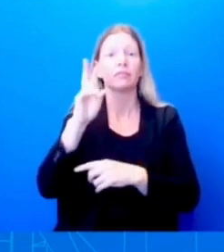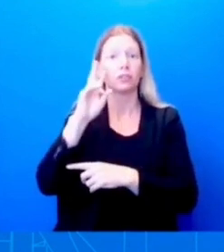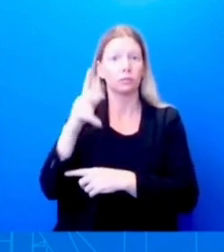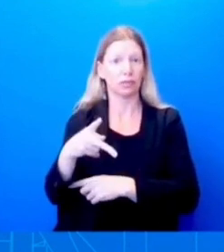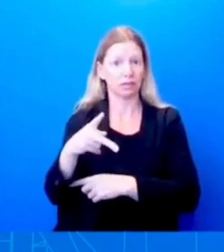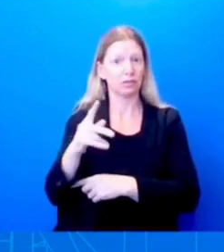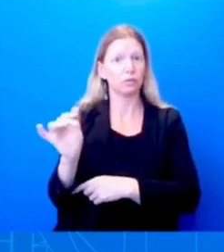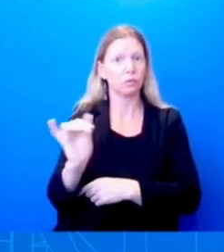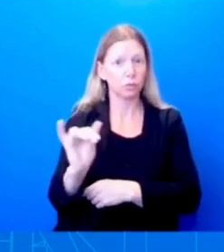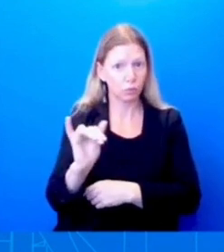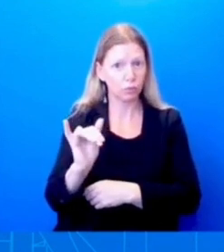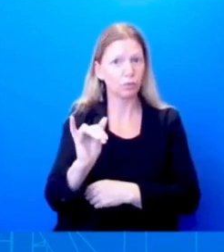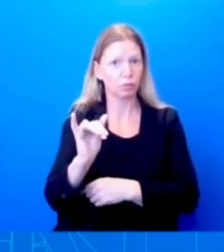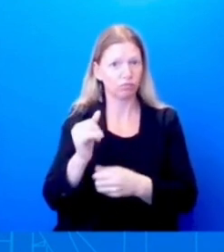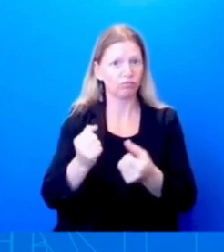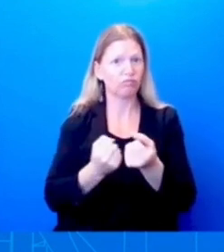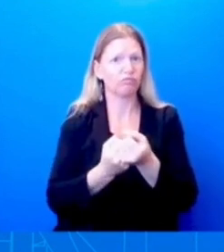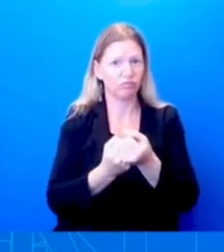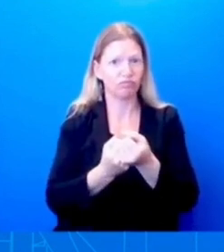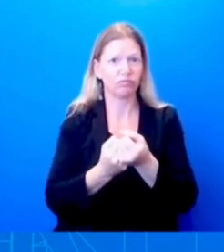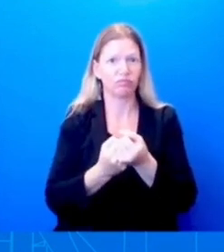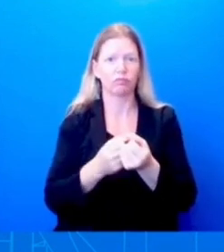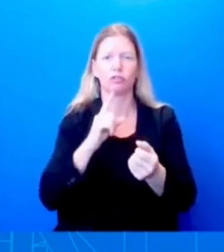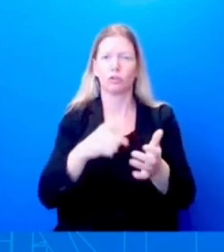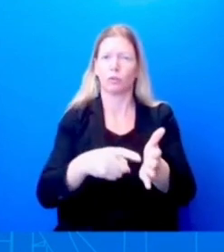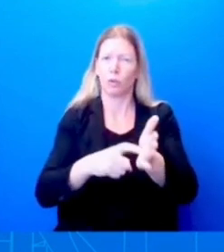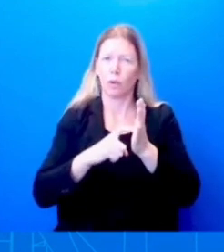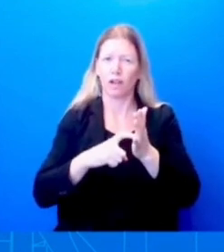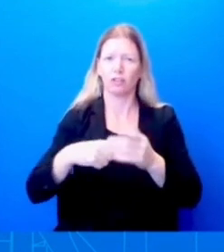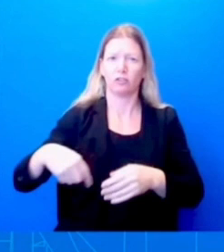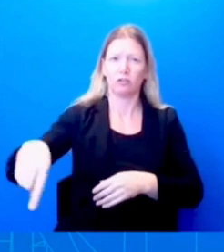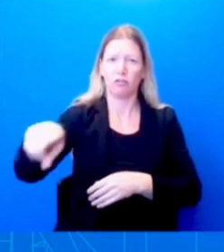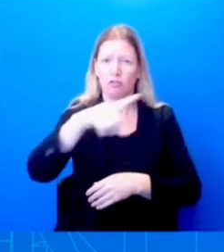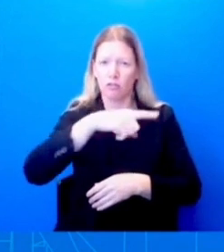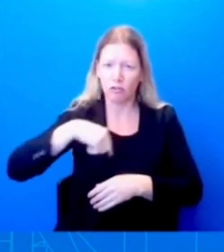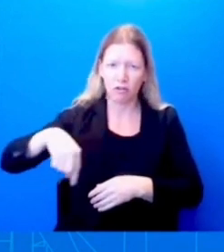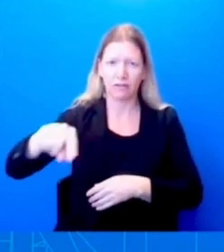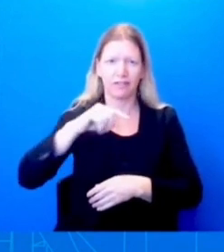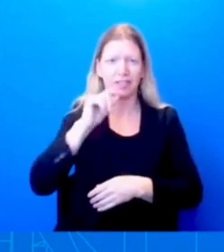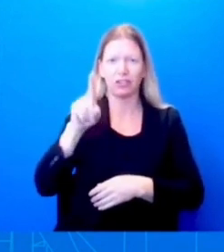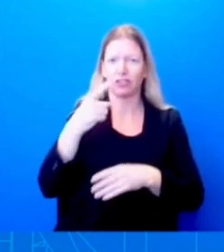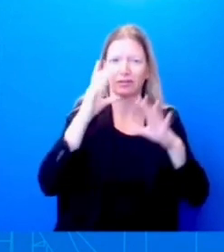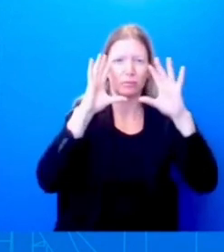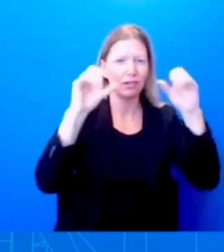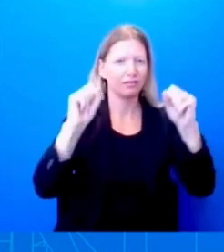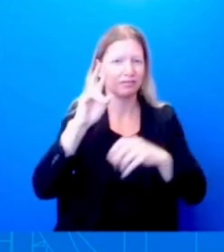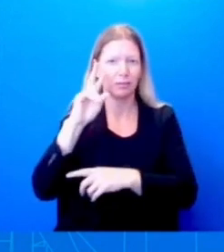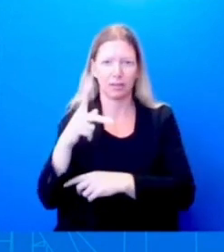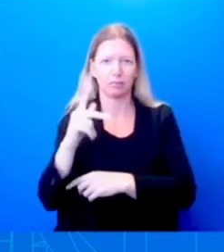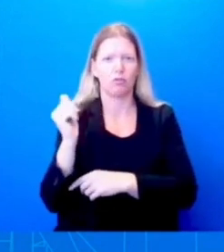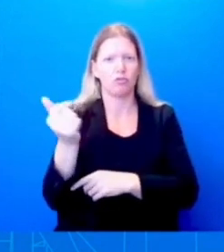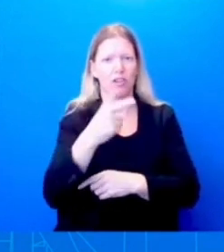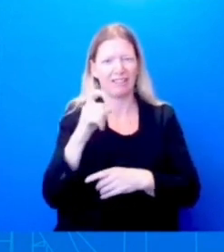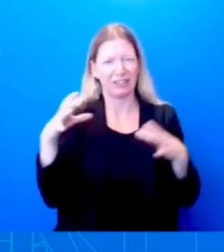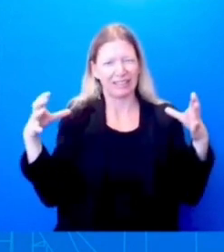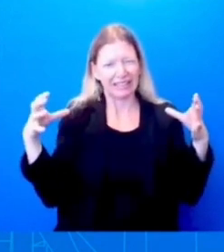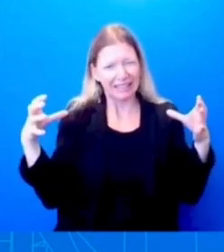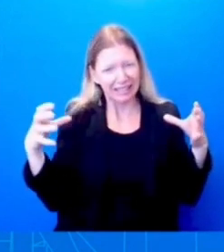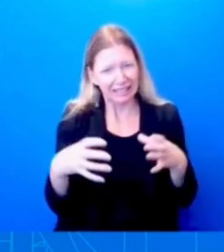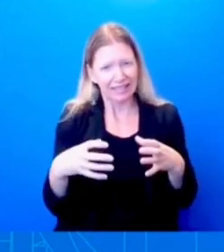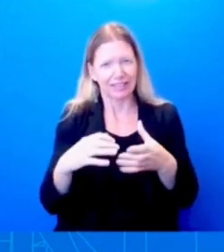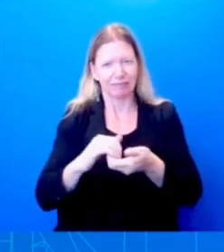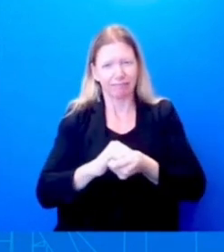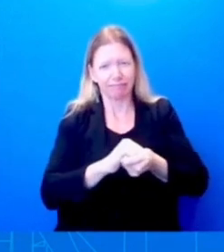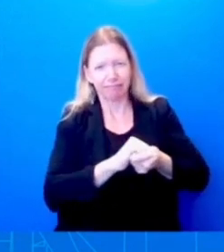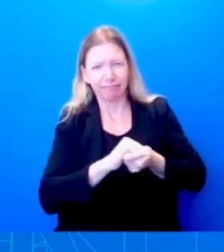President, the Vice President, but all of us, again, to lean in and make sure we're working to pull people together and push back against that rhetoric that we do see, April.